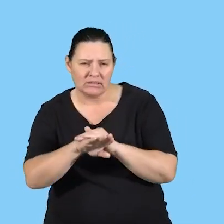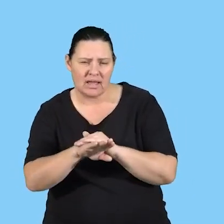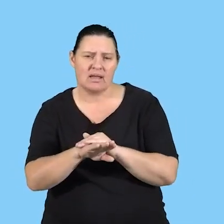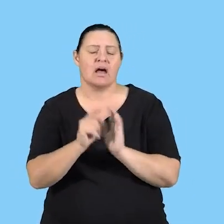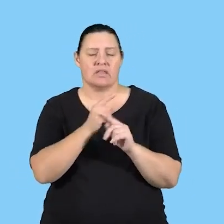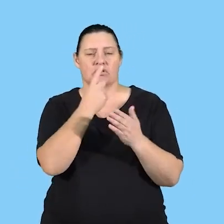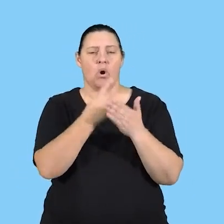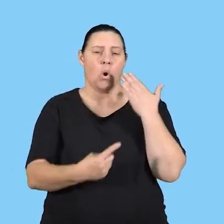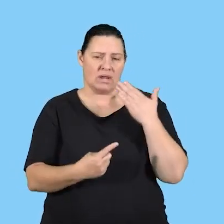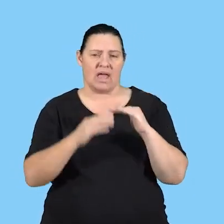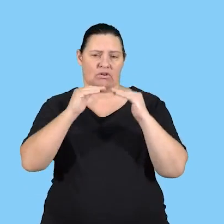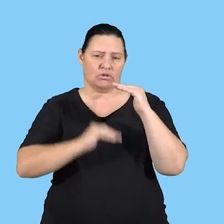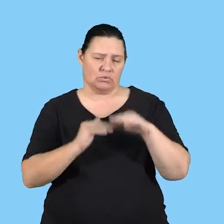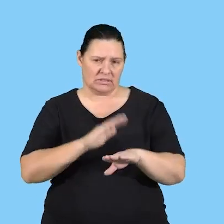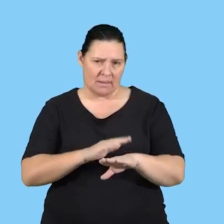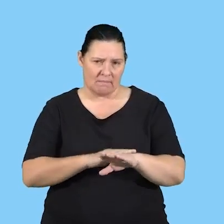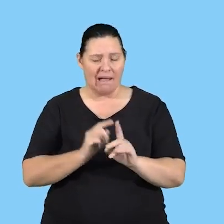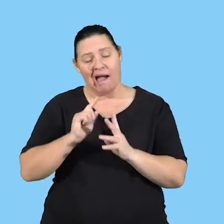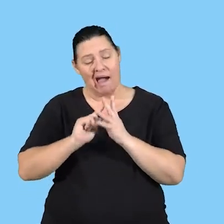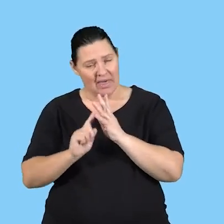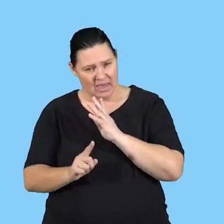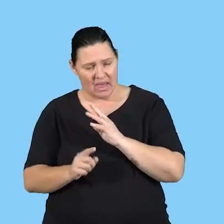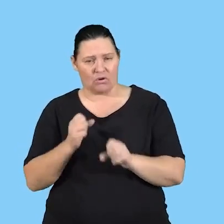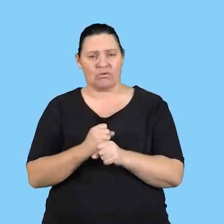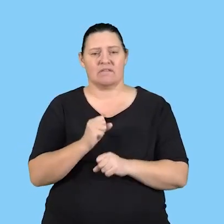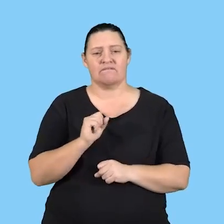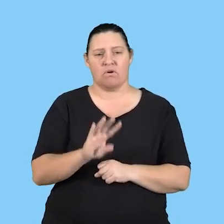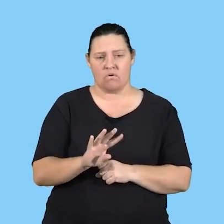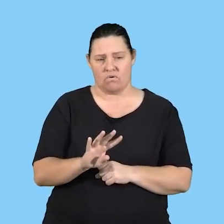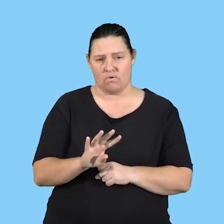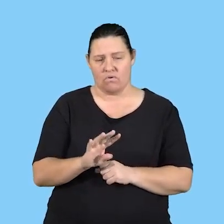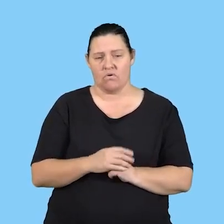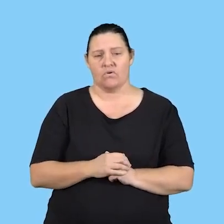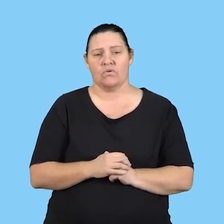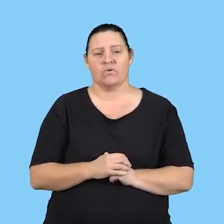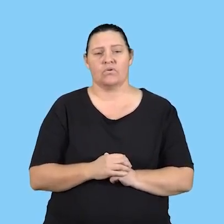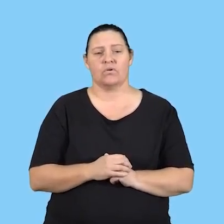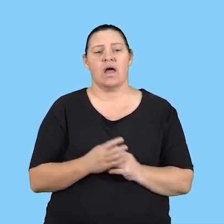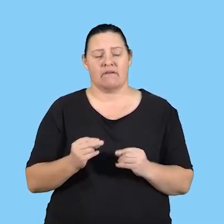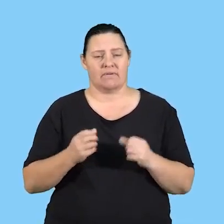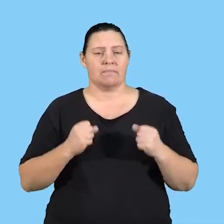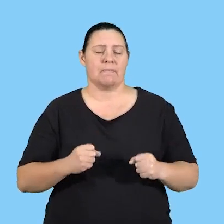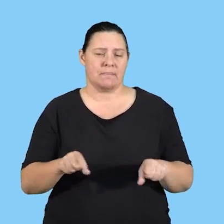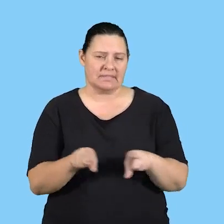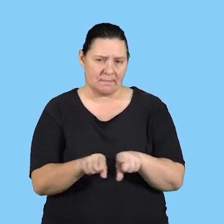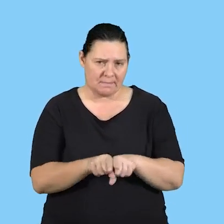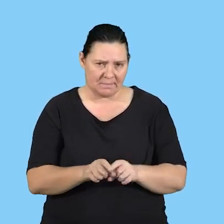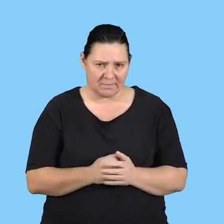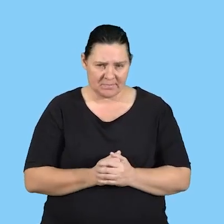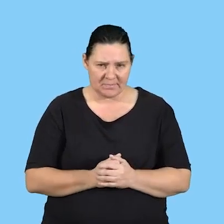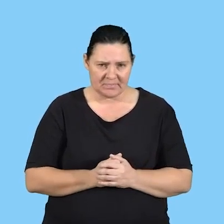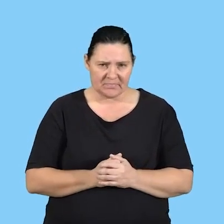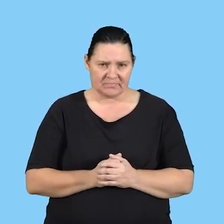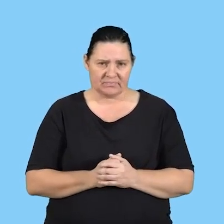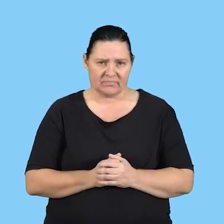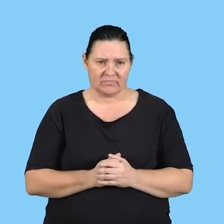those are the only topics that have reduced time. The rest of the topics in grade four of course have been retained just as they are.